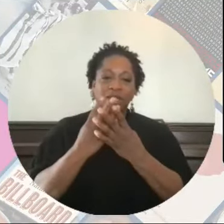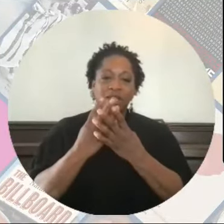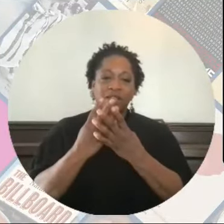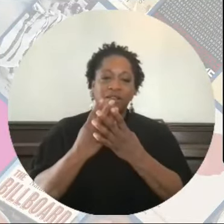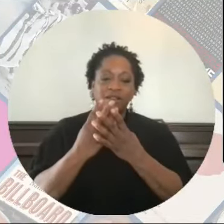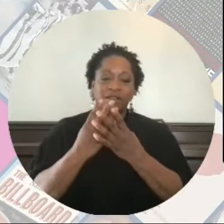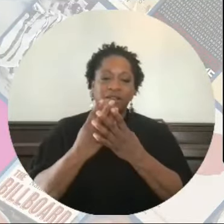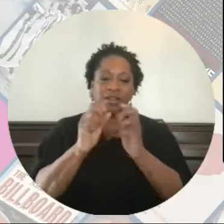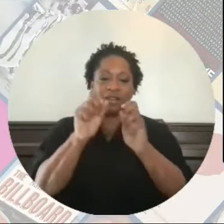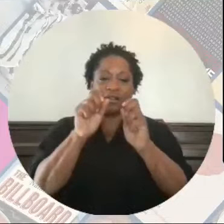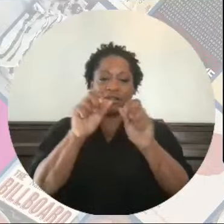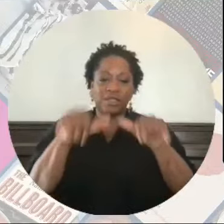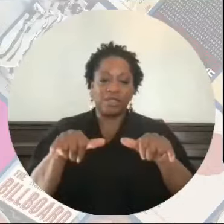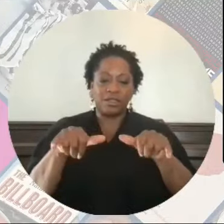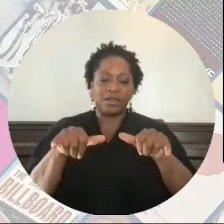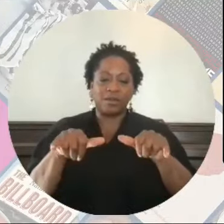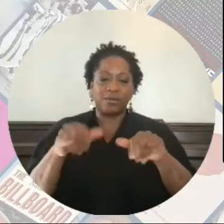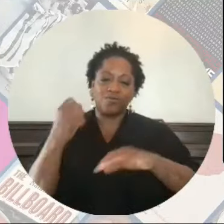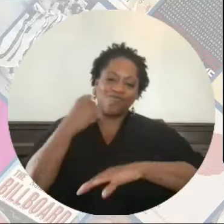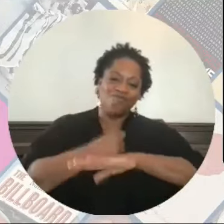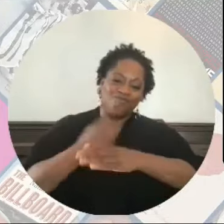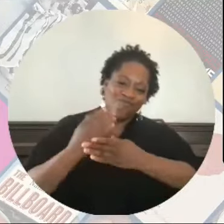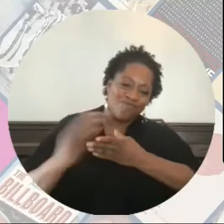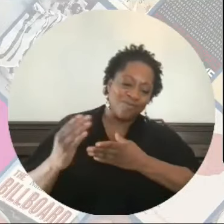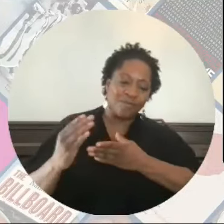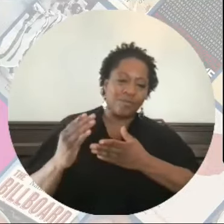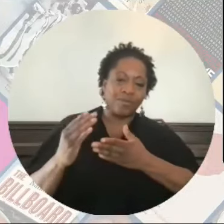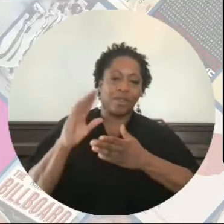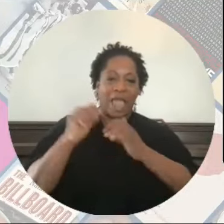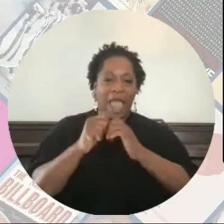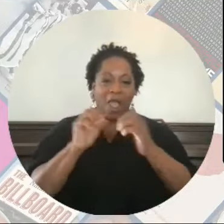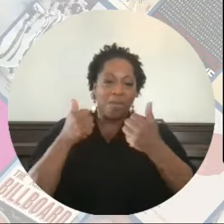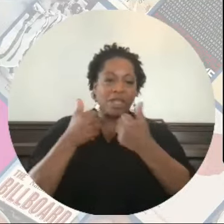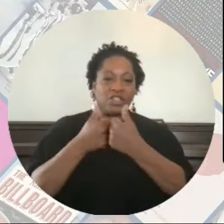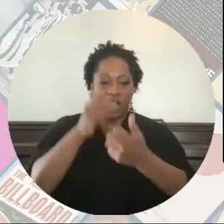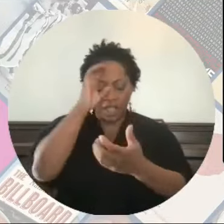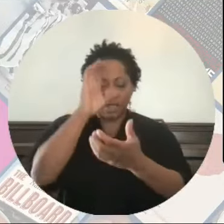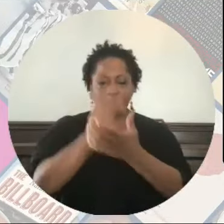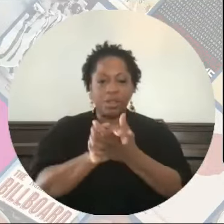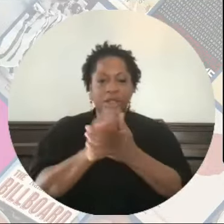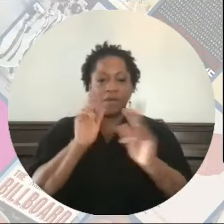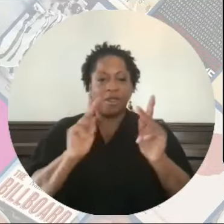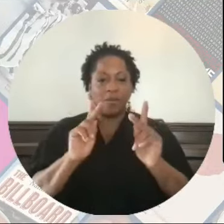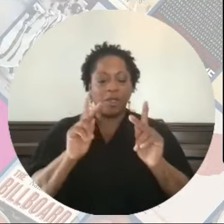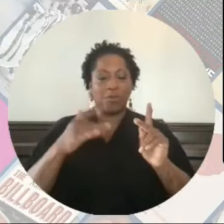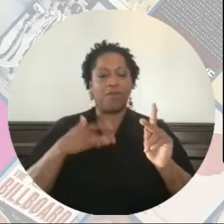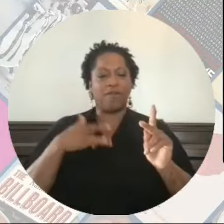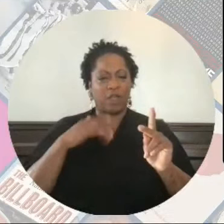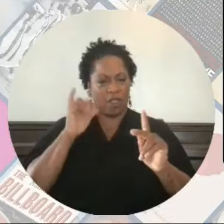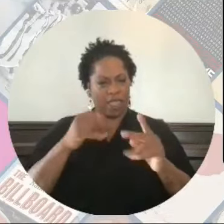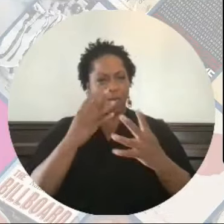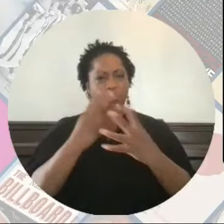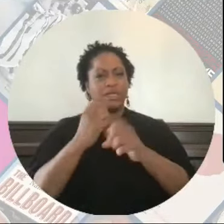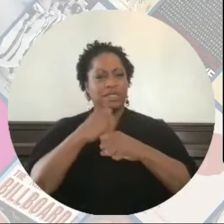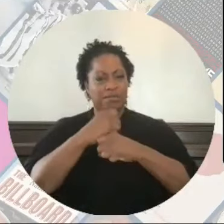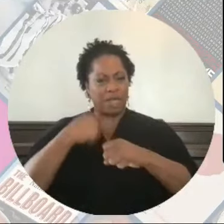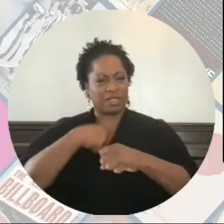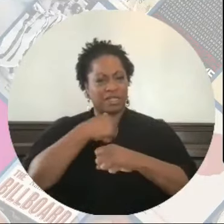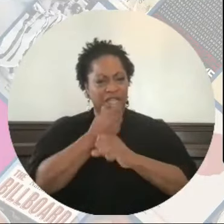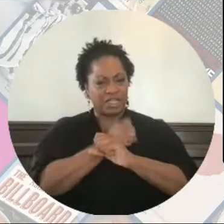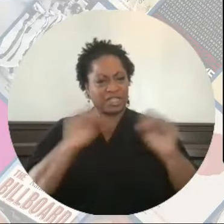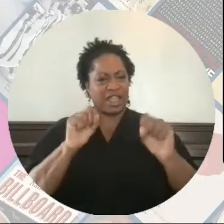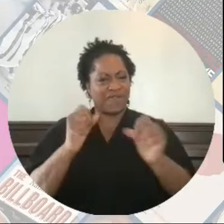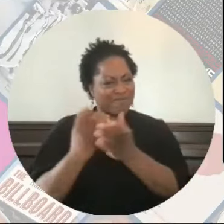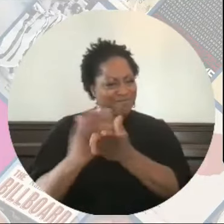We do this by challenging the belief that caging and controlling people makes us safe. We believe that having